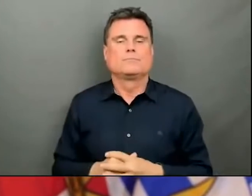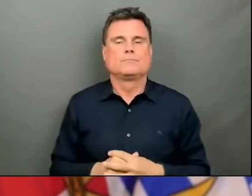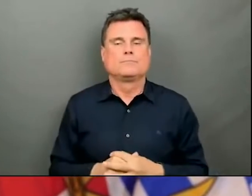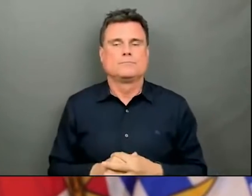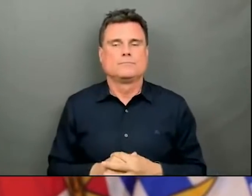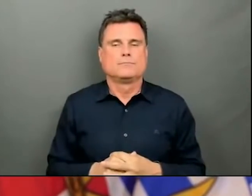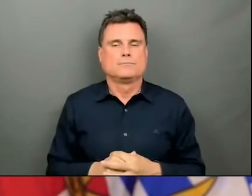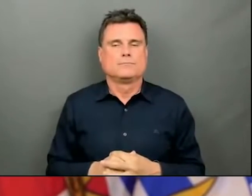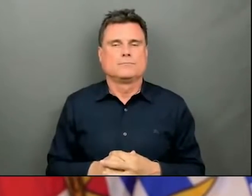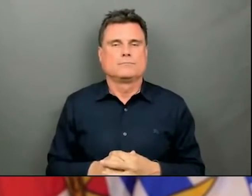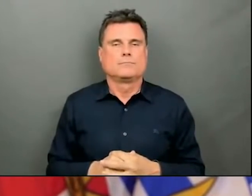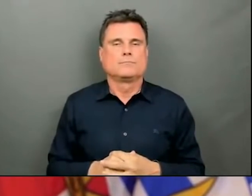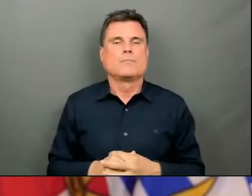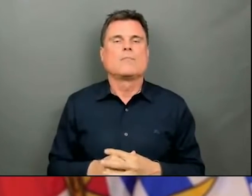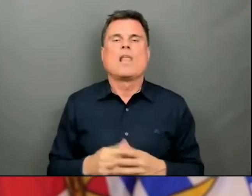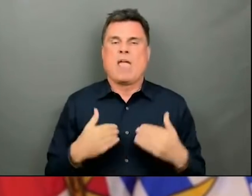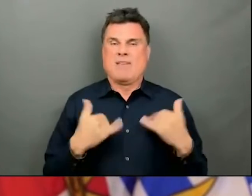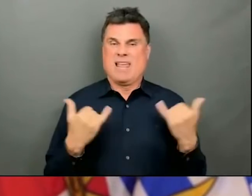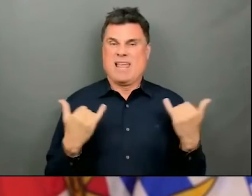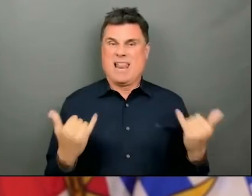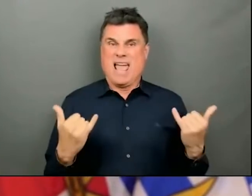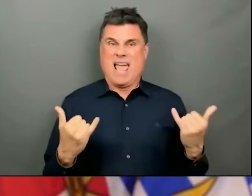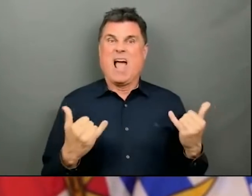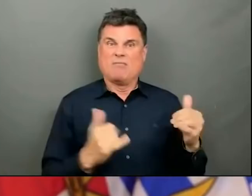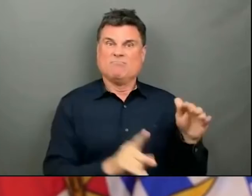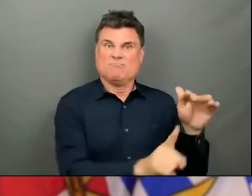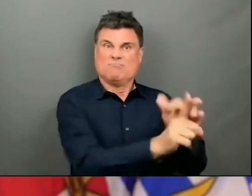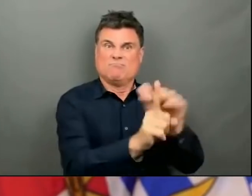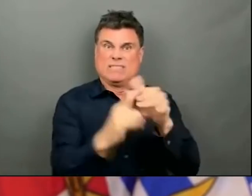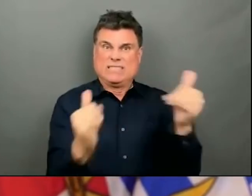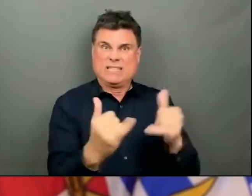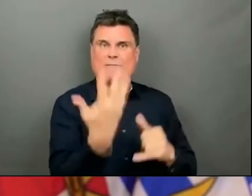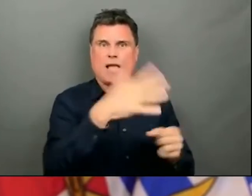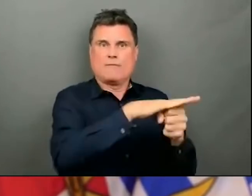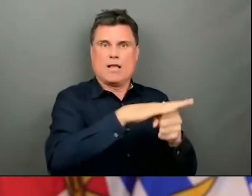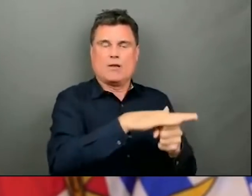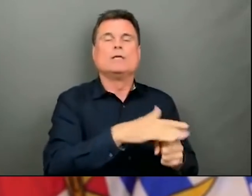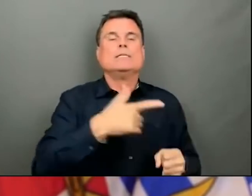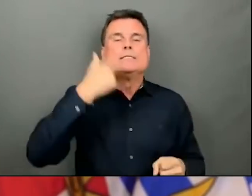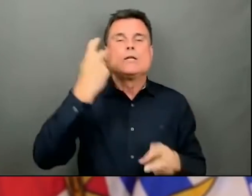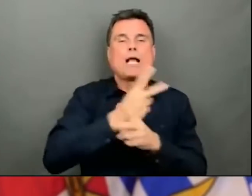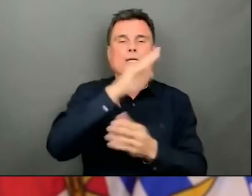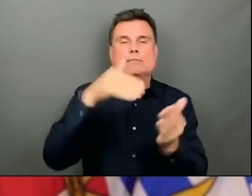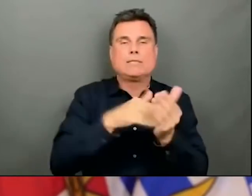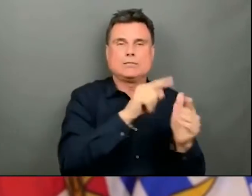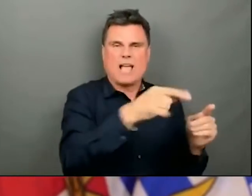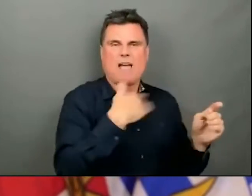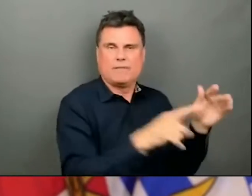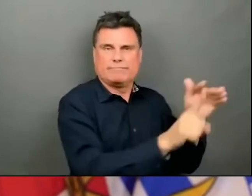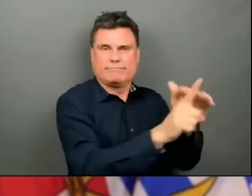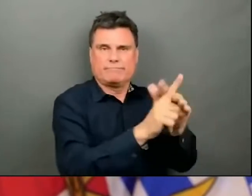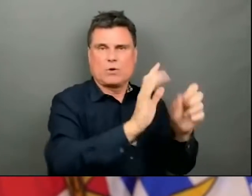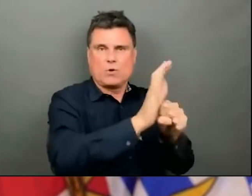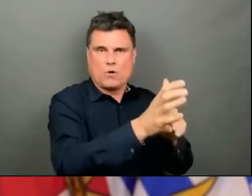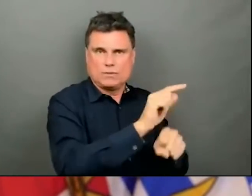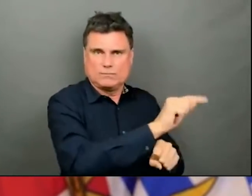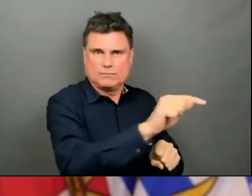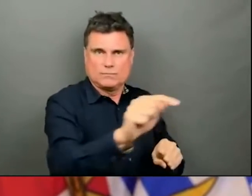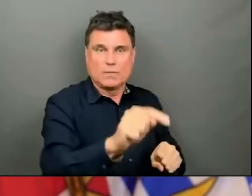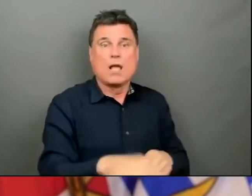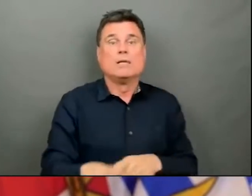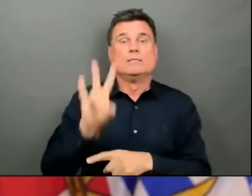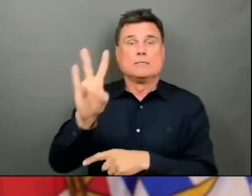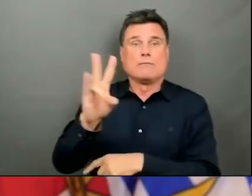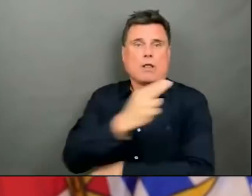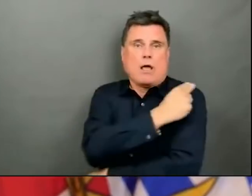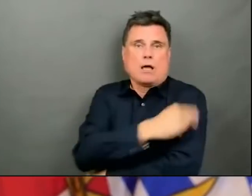active outbreaks in long-term care and assisted living and seven acute care units. We have had four new deaths reported